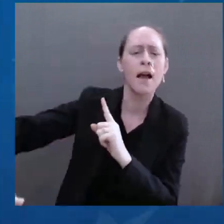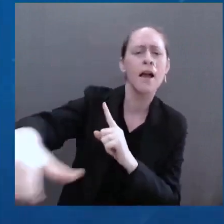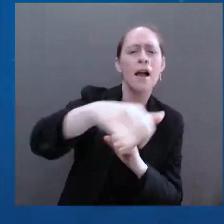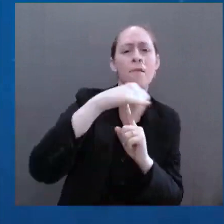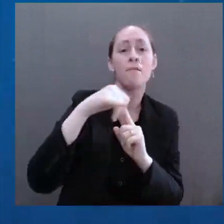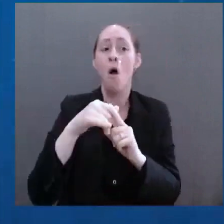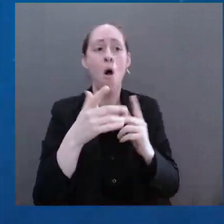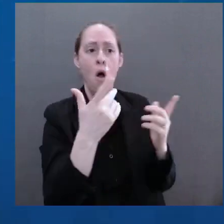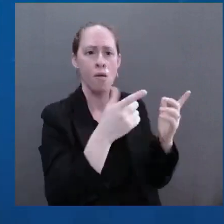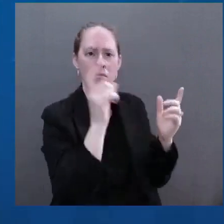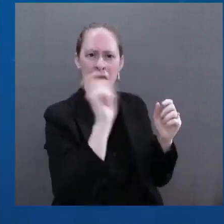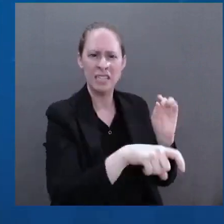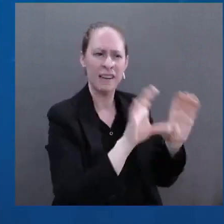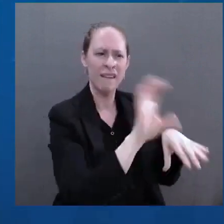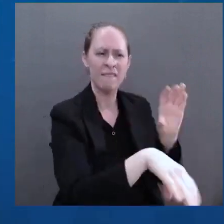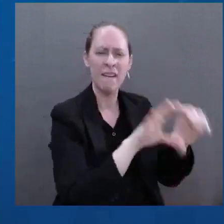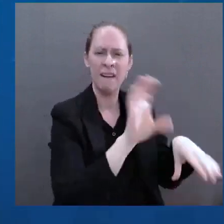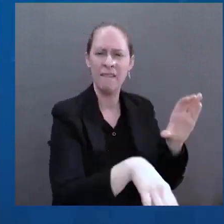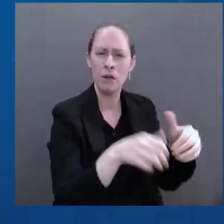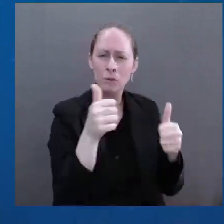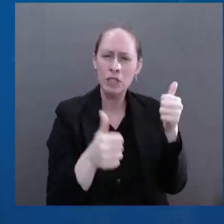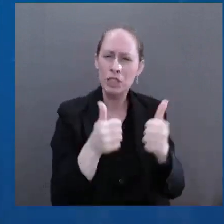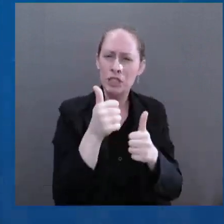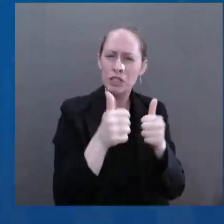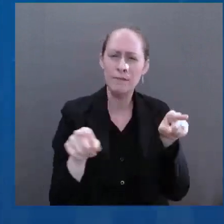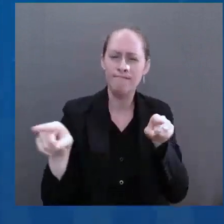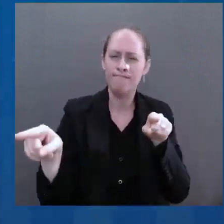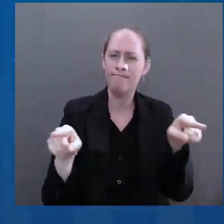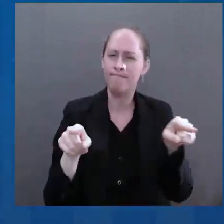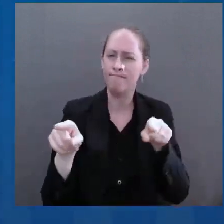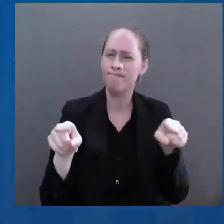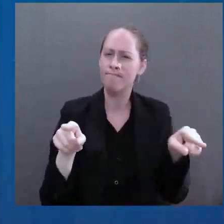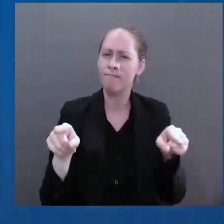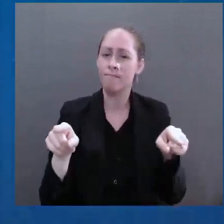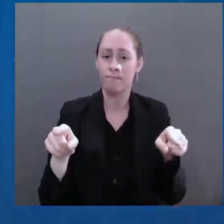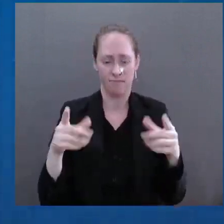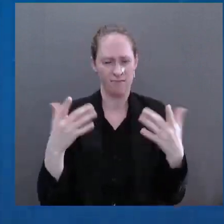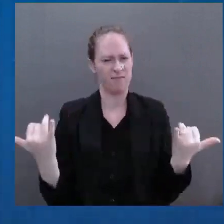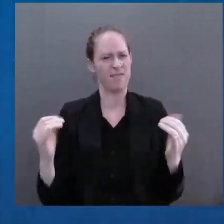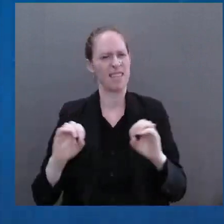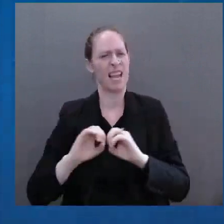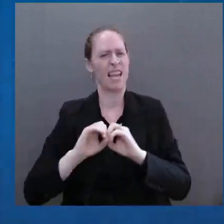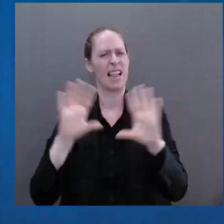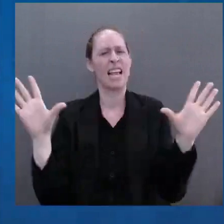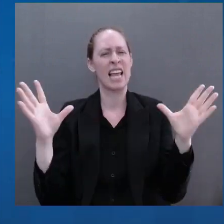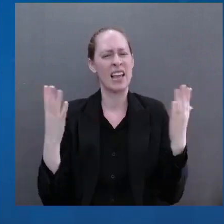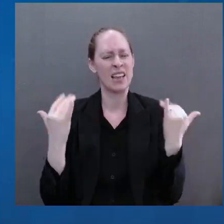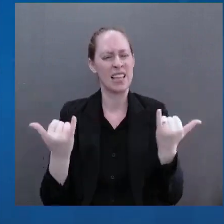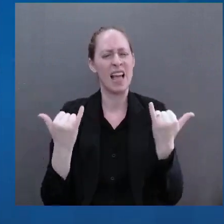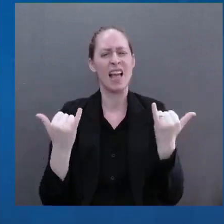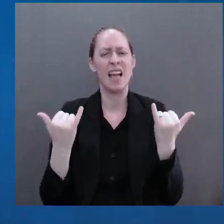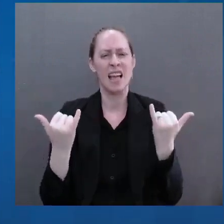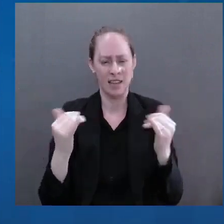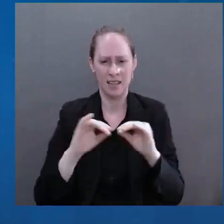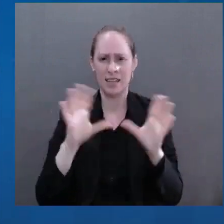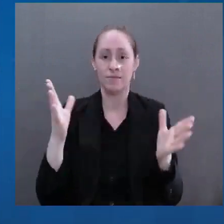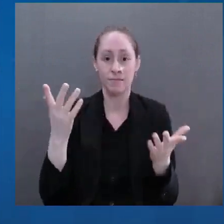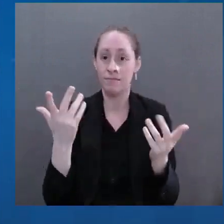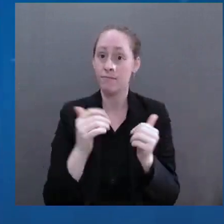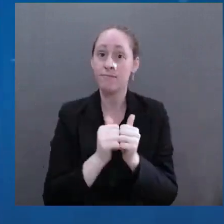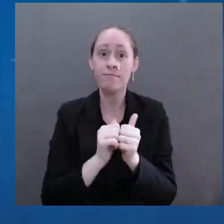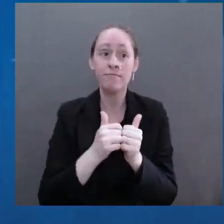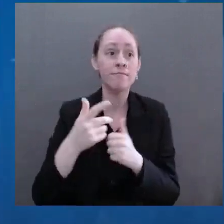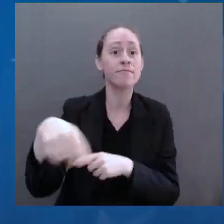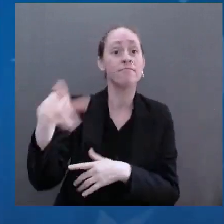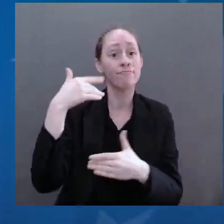or months either. We need to steel ourselves for the long fight ahead. Mr.